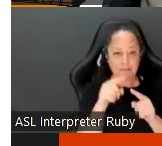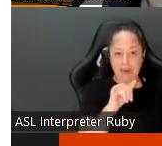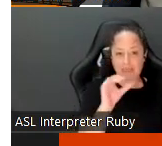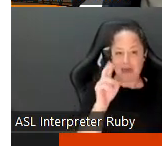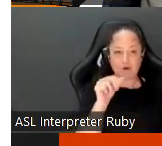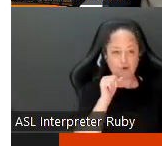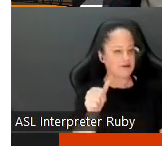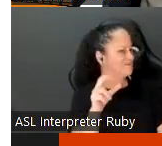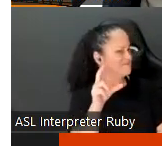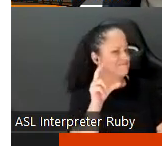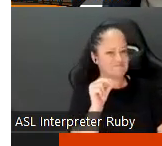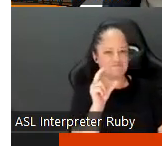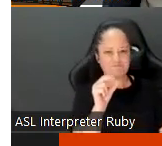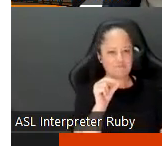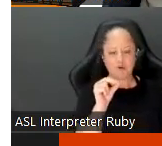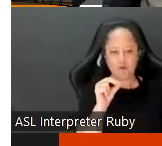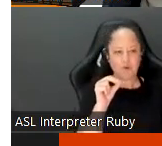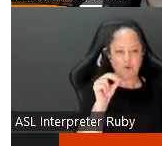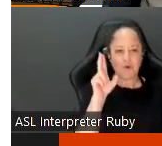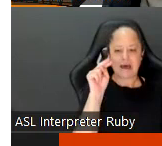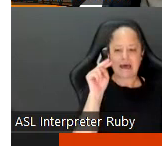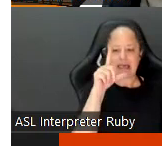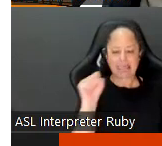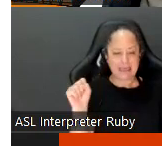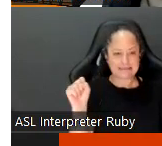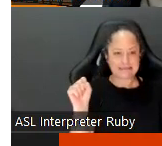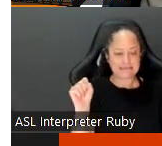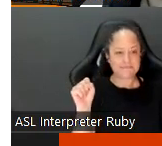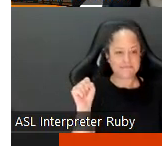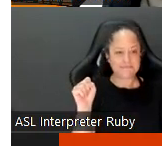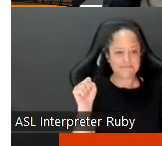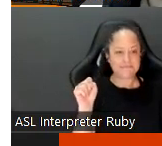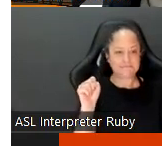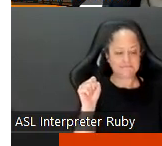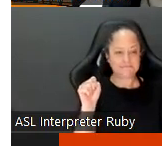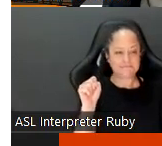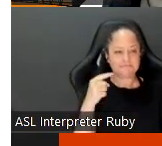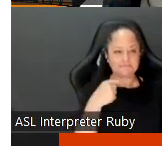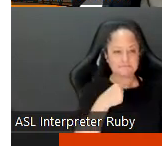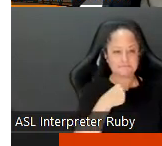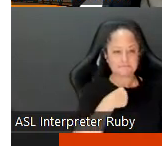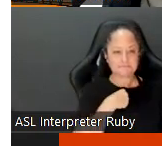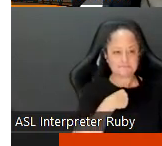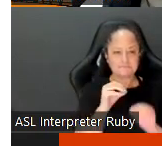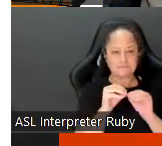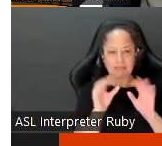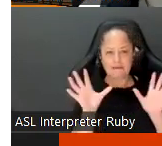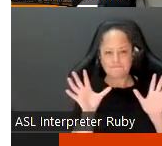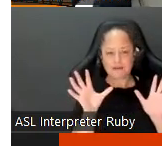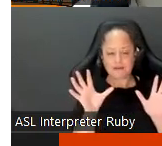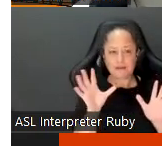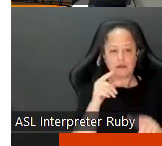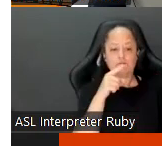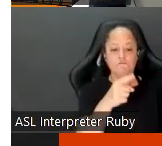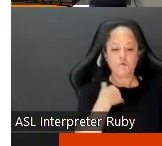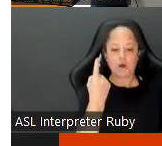no they cannot unless unless there was um and even then let me let me uh says if